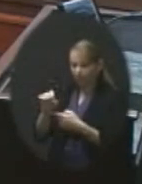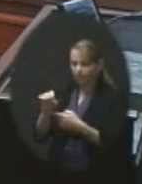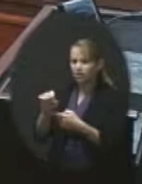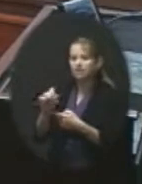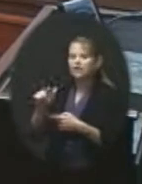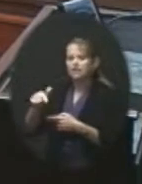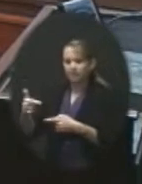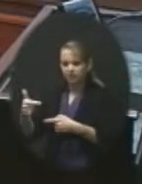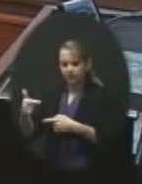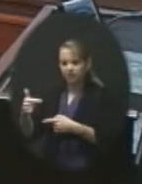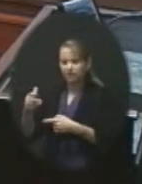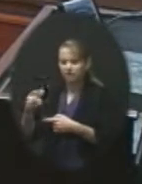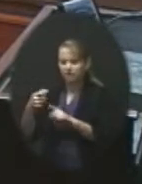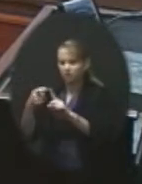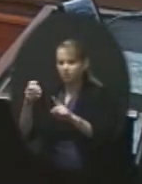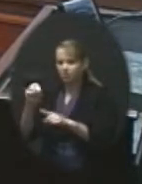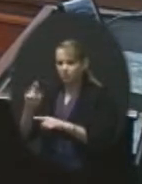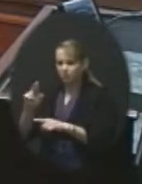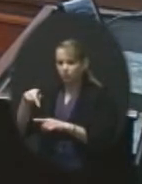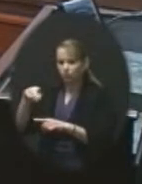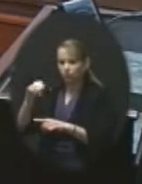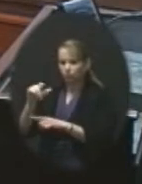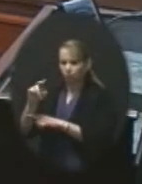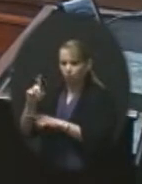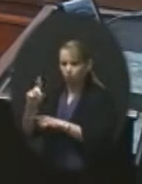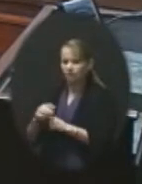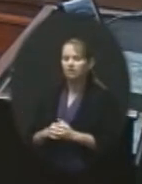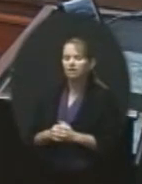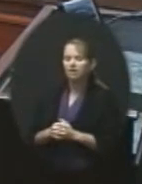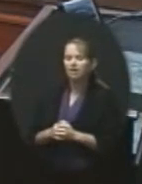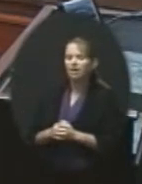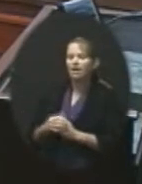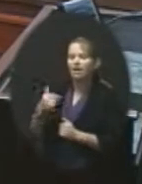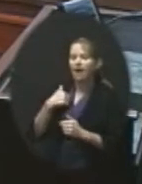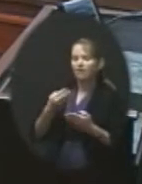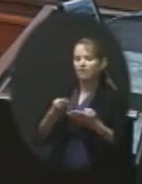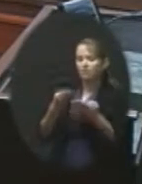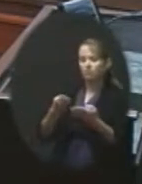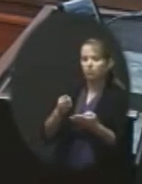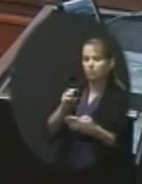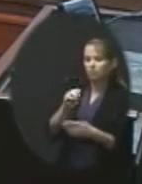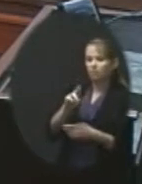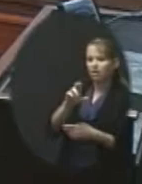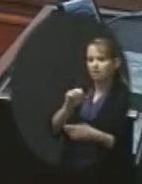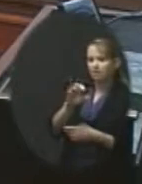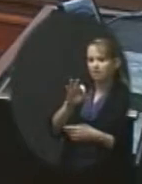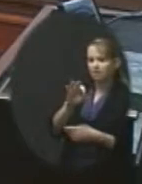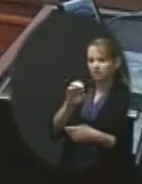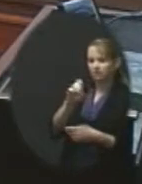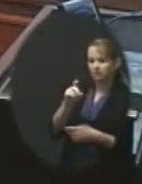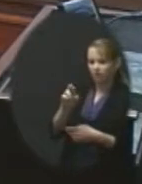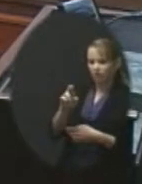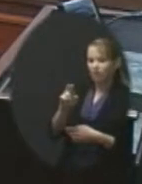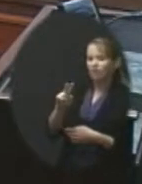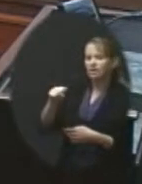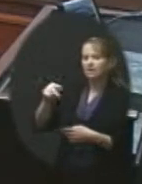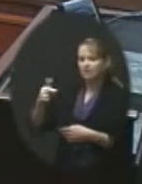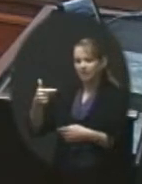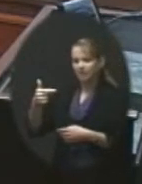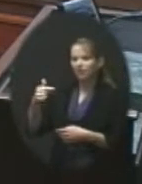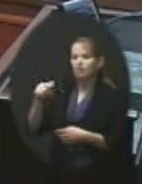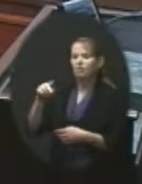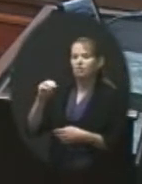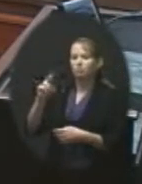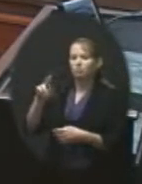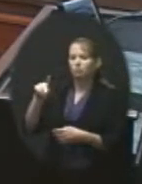Okay, that was Mr. Polin. That was. All right. I have a motion by Ms. Felter and a second by Mr. Polin to cease